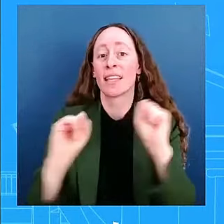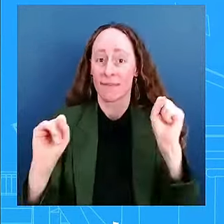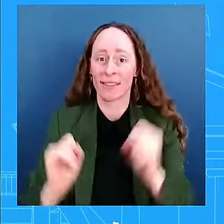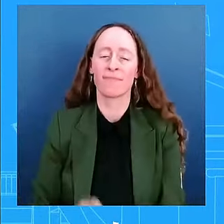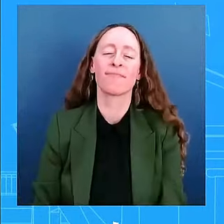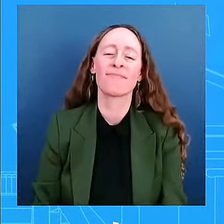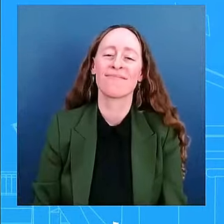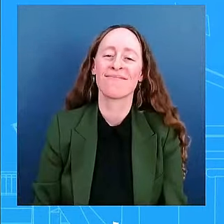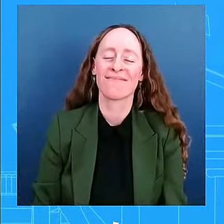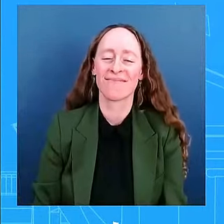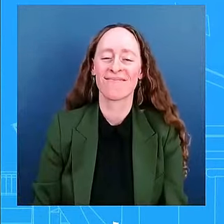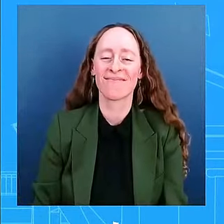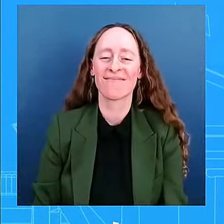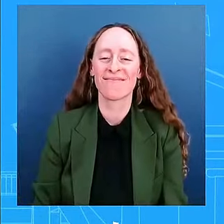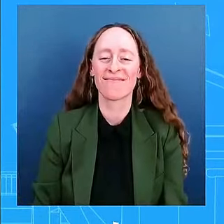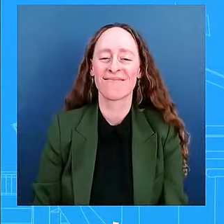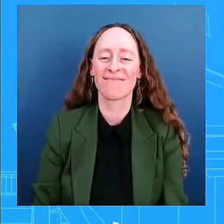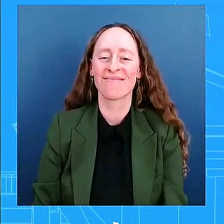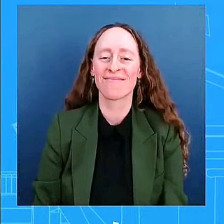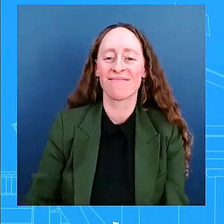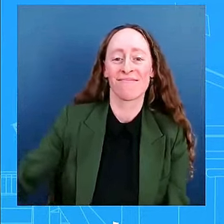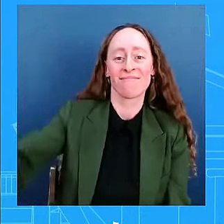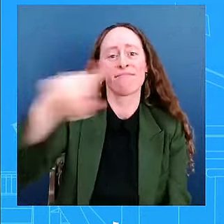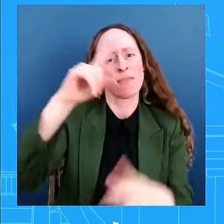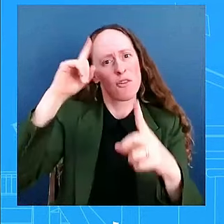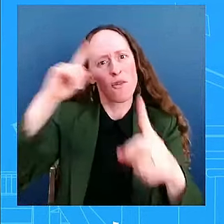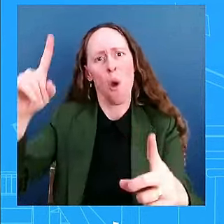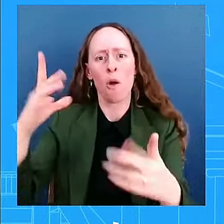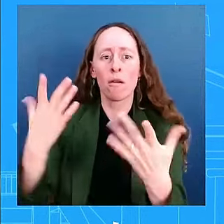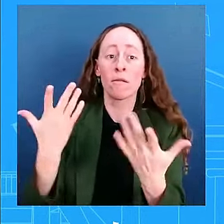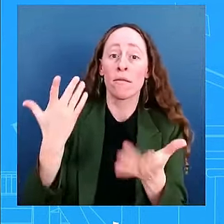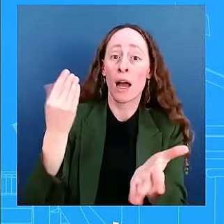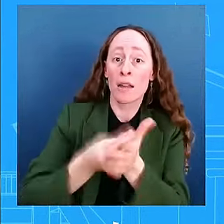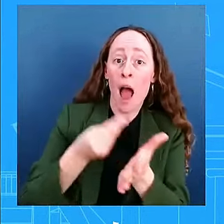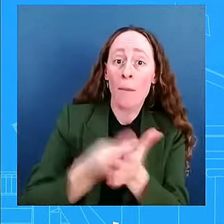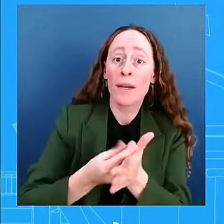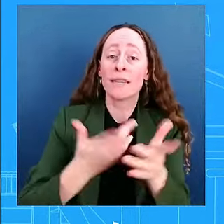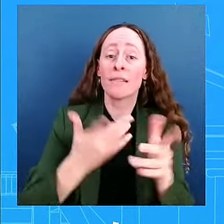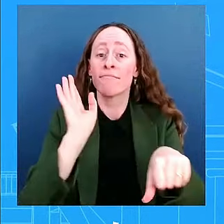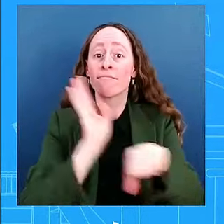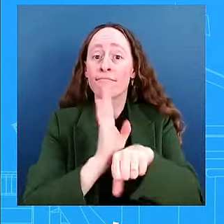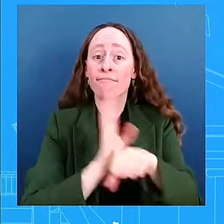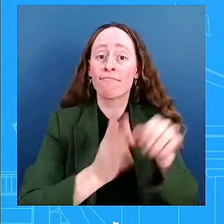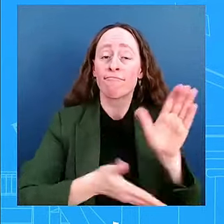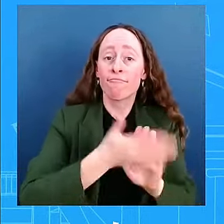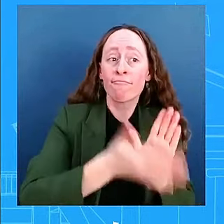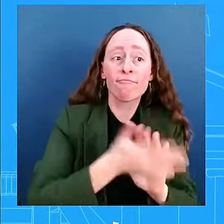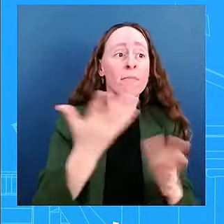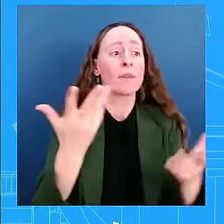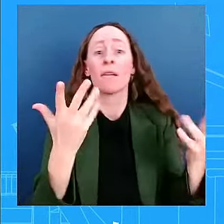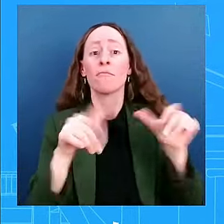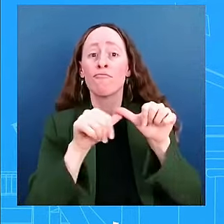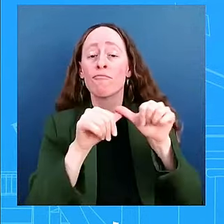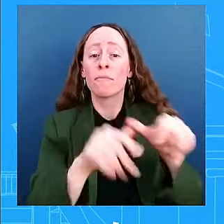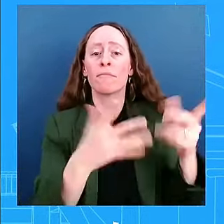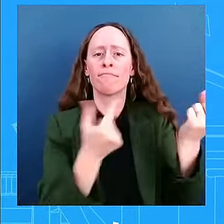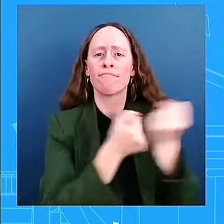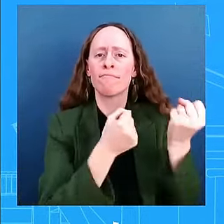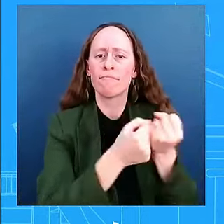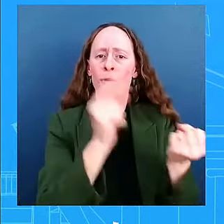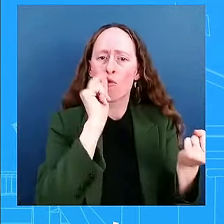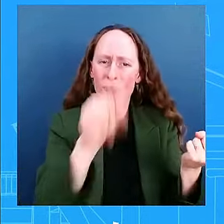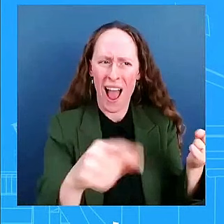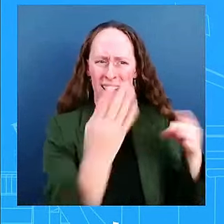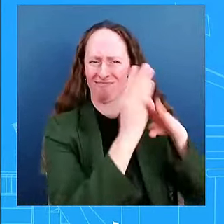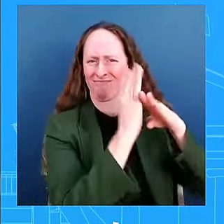both our people and provide critical support for Ukraine as it continues to defend itself against Russian aggression, as Germany has been